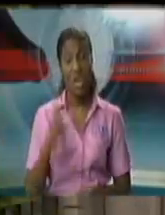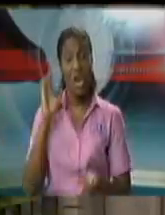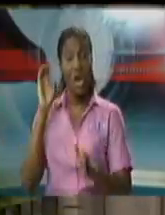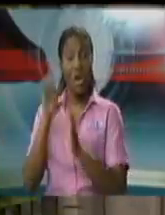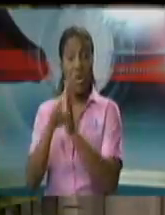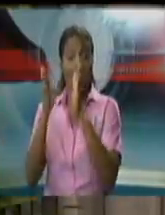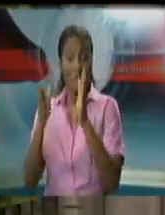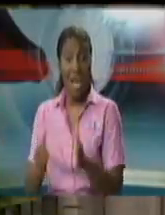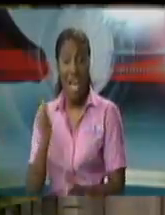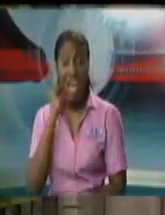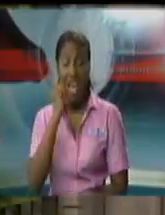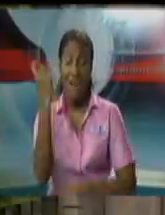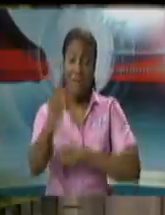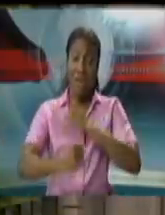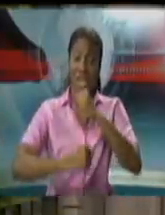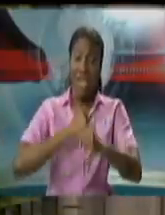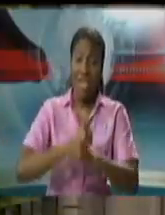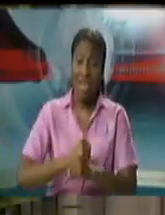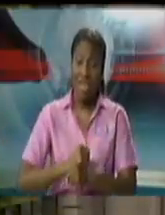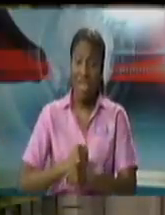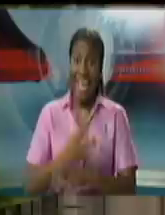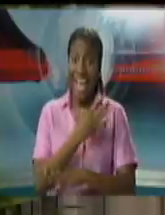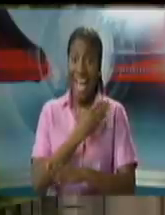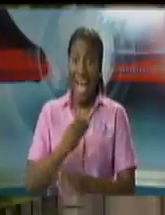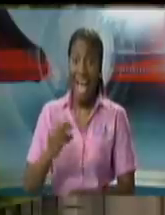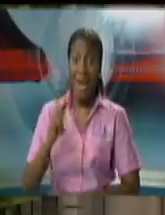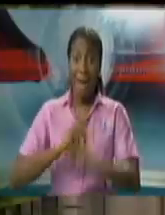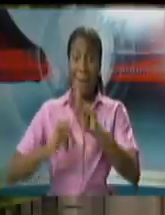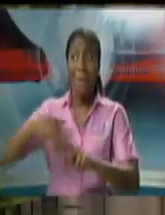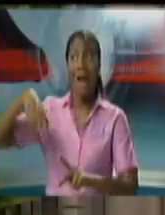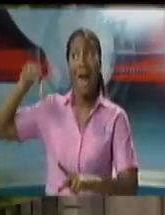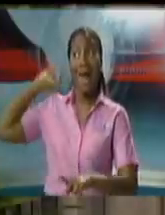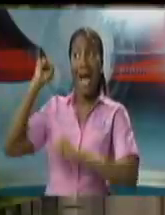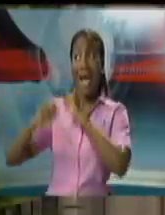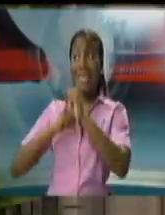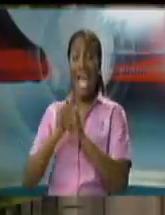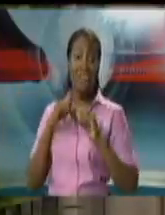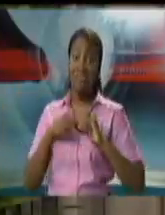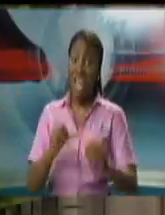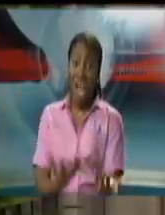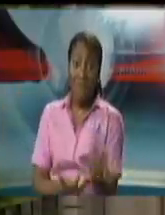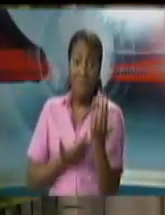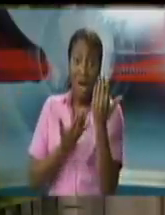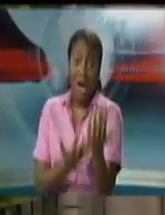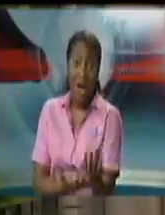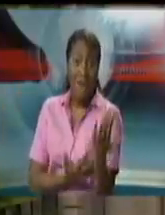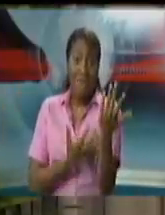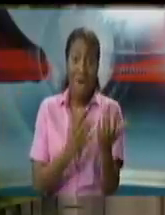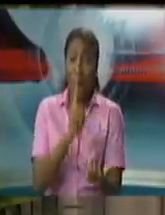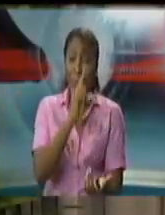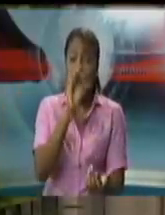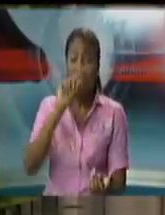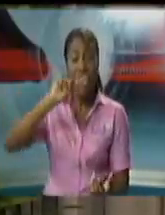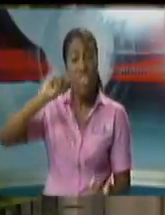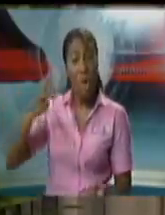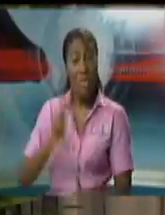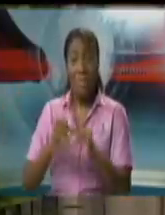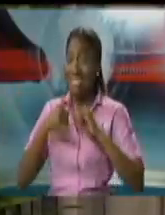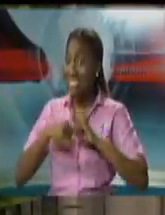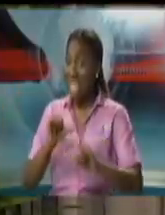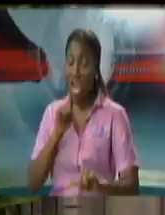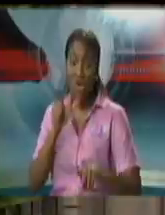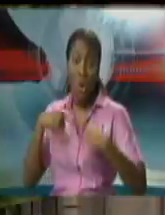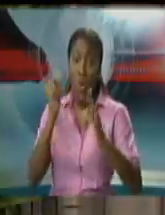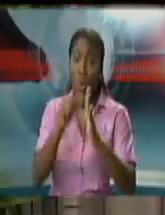a year we have a backlog of significant numbers of close to 100,000 cases etc whilst we